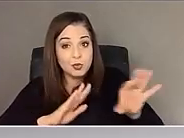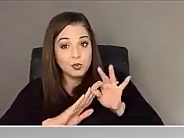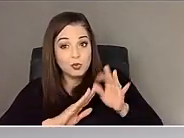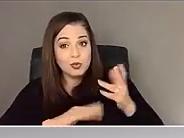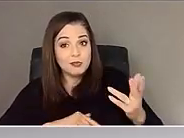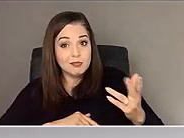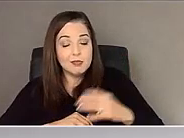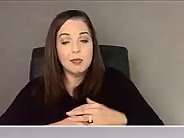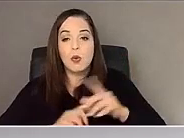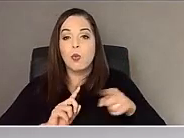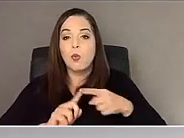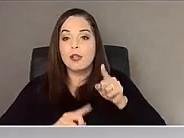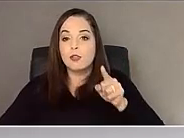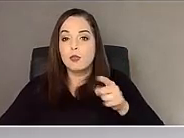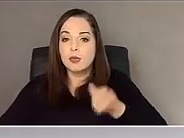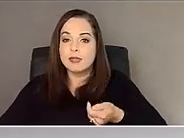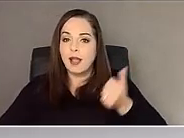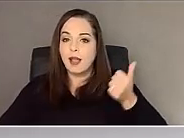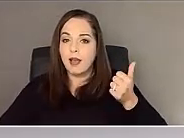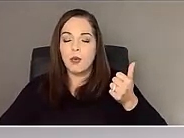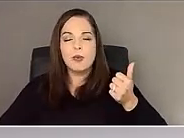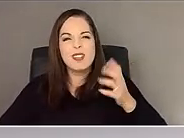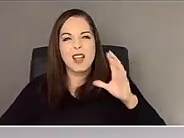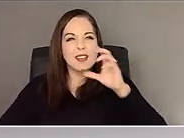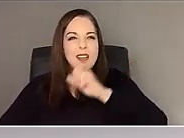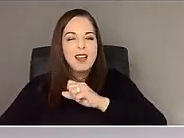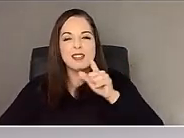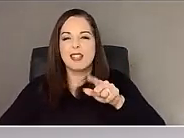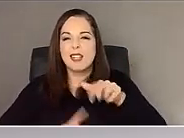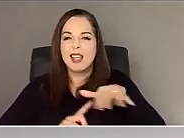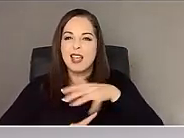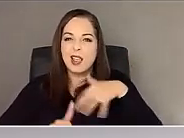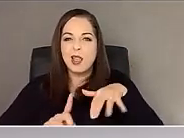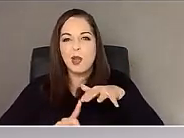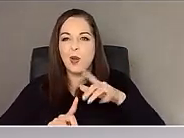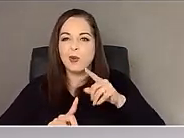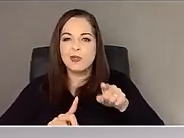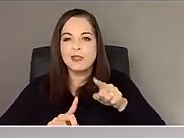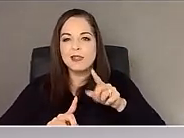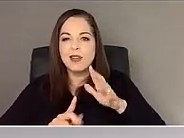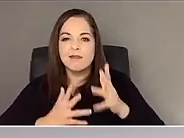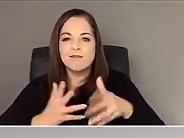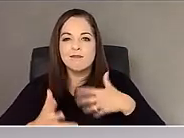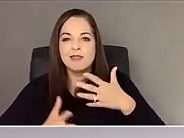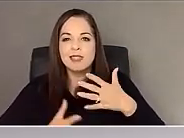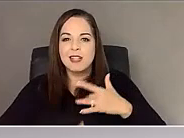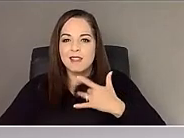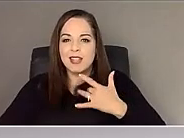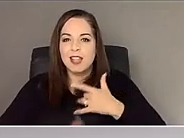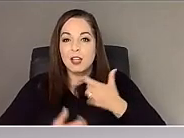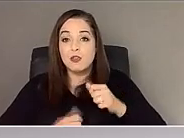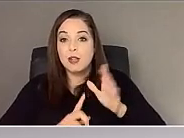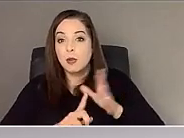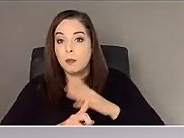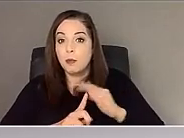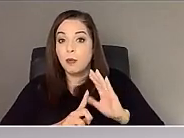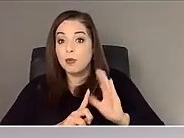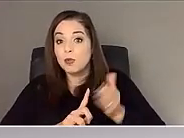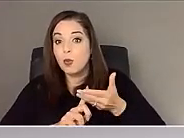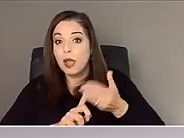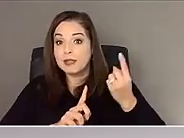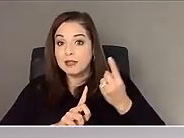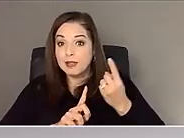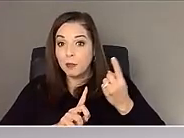the, I guess like the ethos pathos logos of, you know, trying to persuade someone, trying to be,